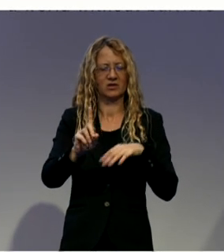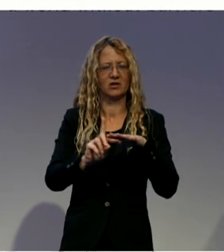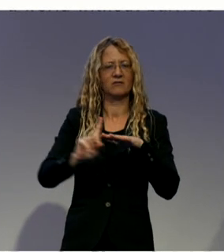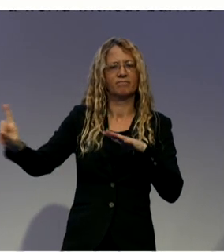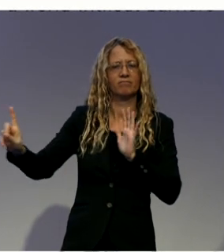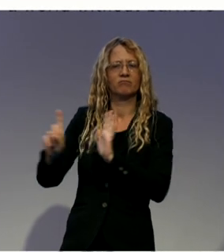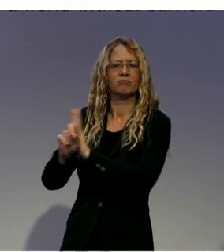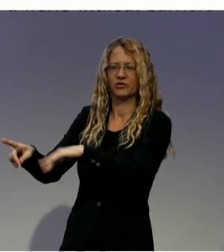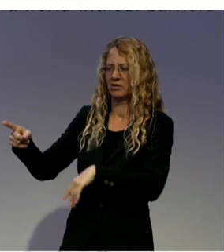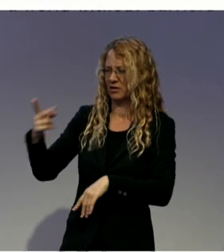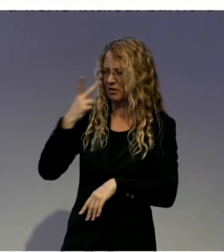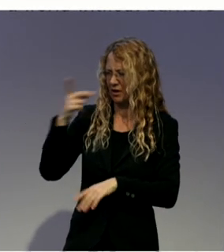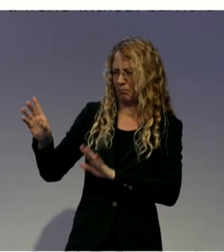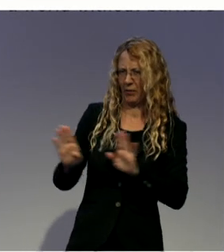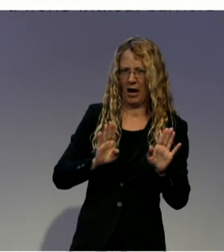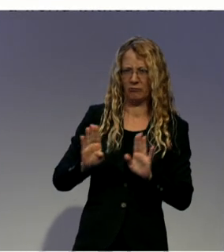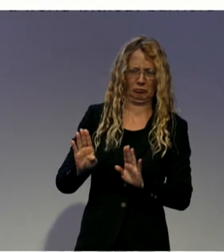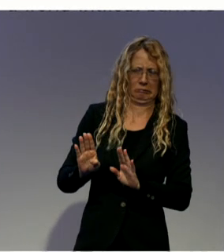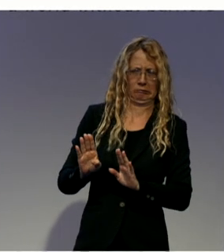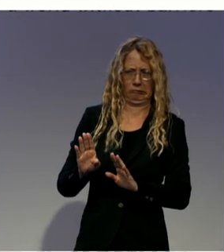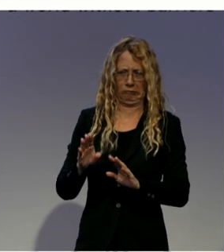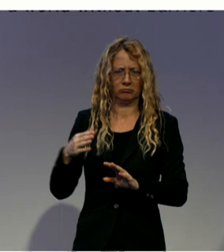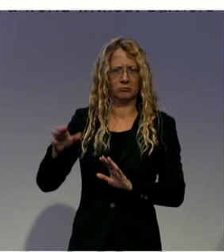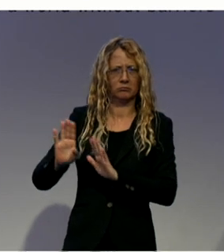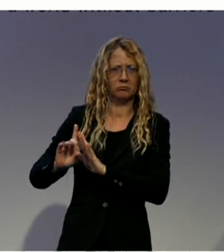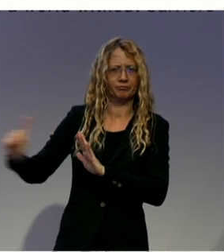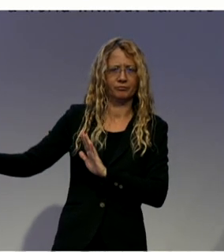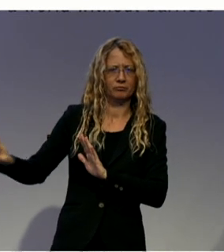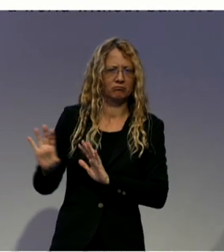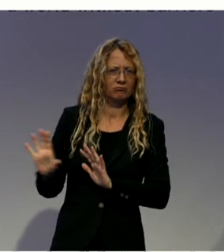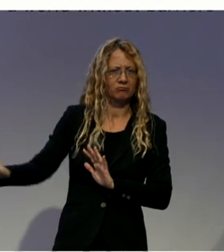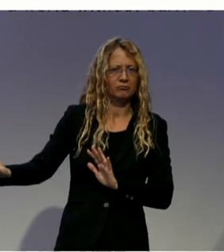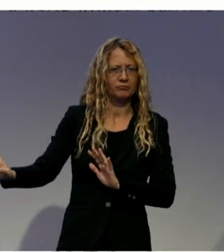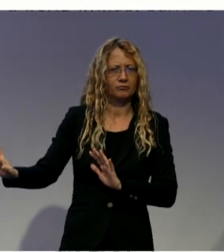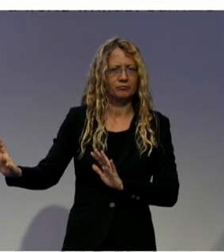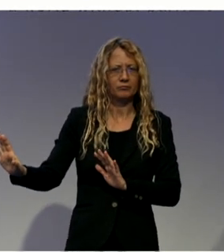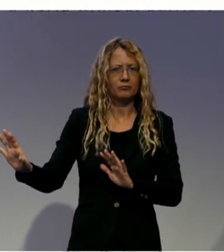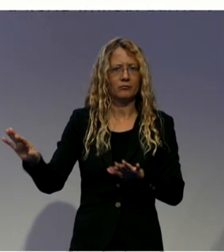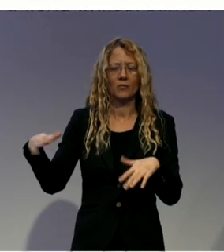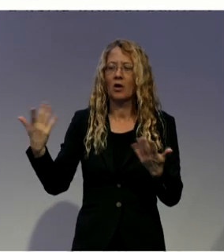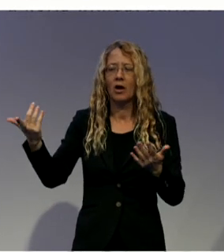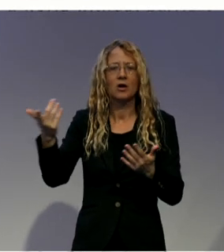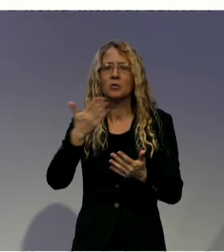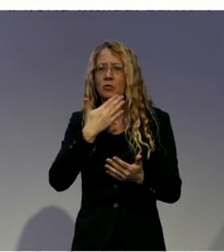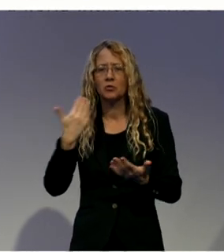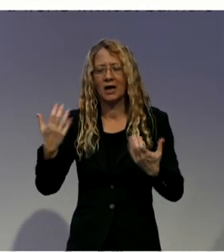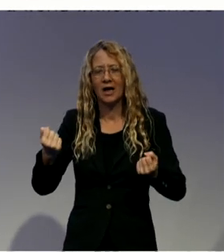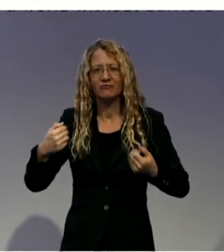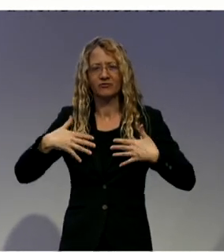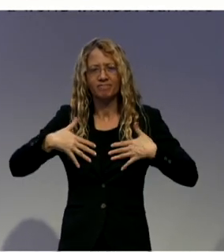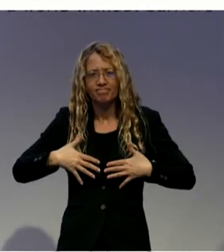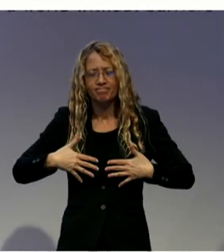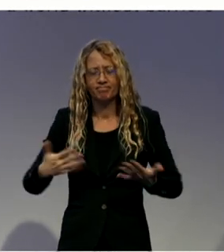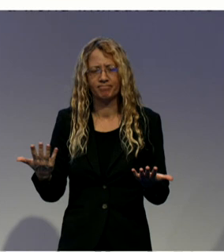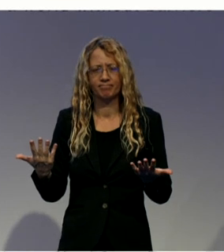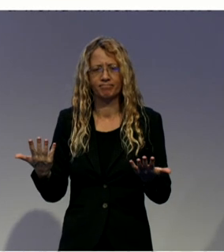individual doesn't perceive. When there is a lack of resources to afford evident needs of the